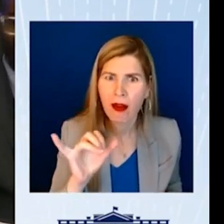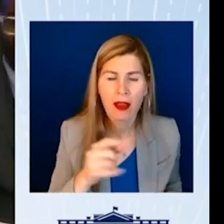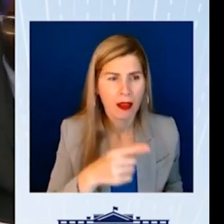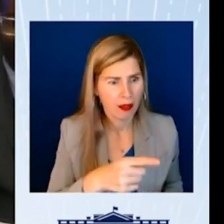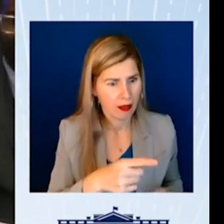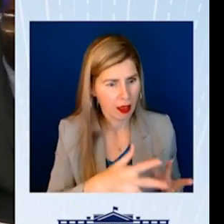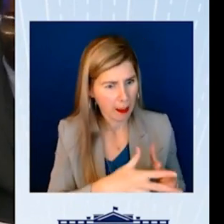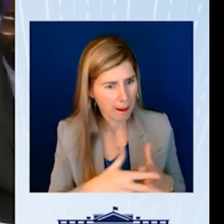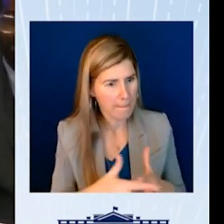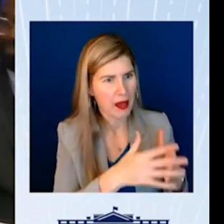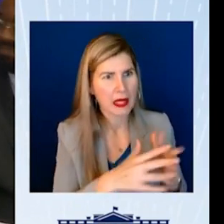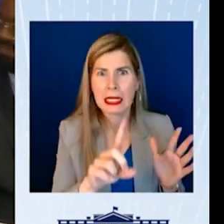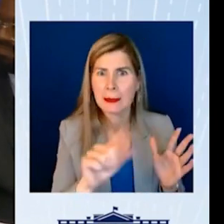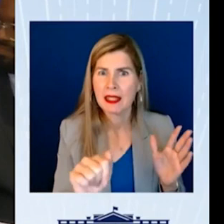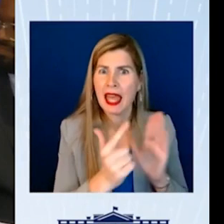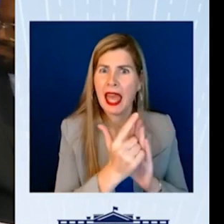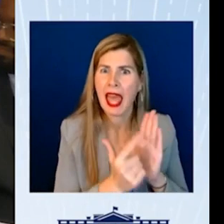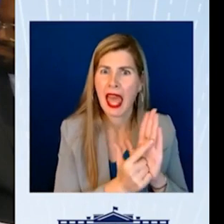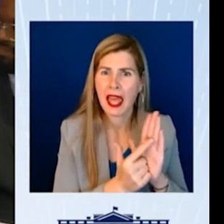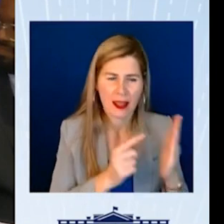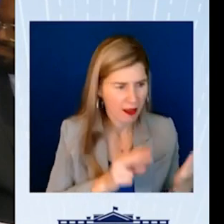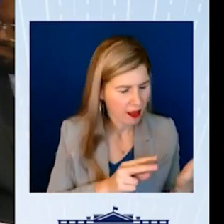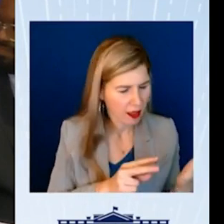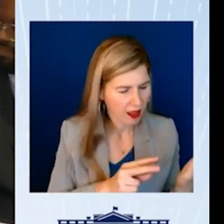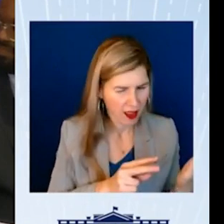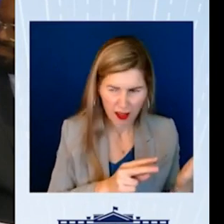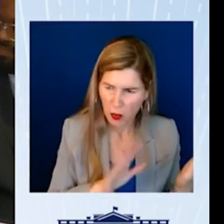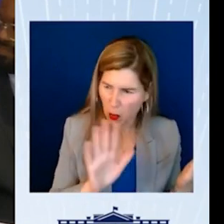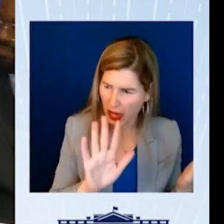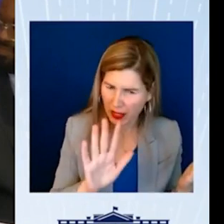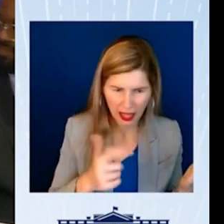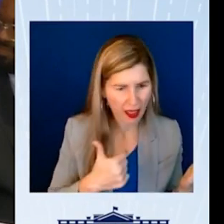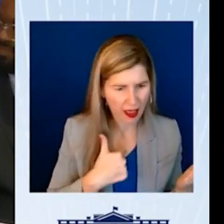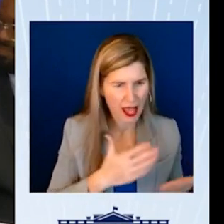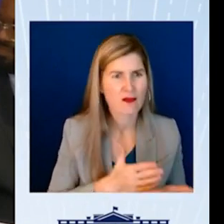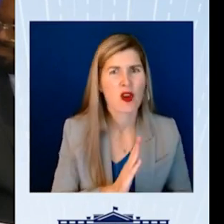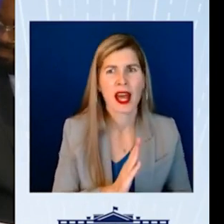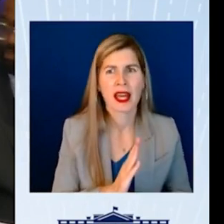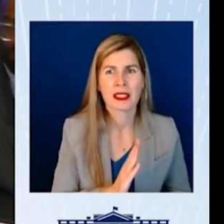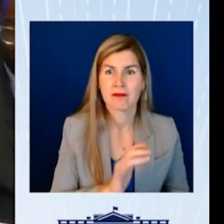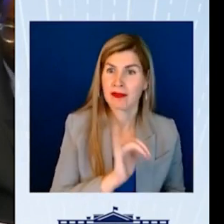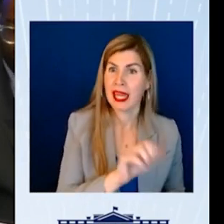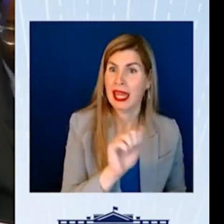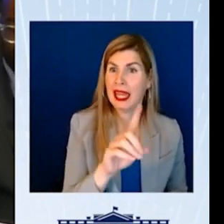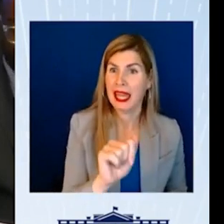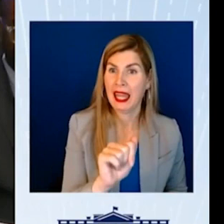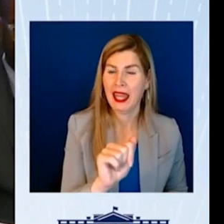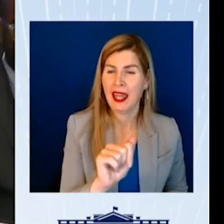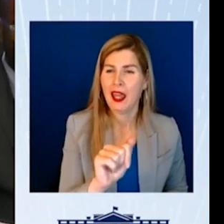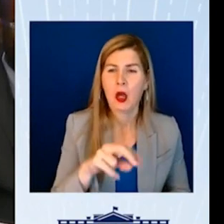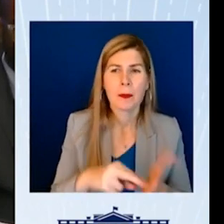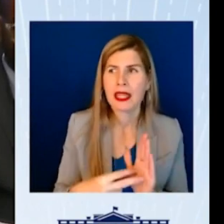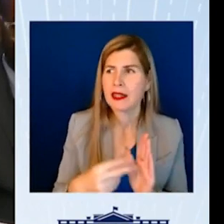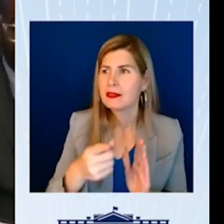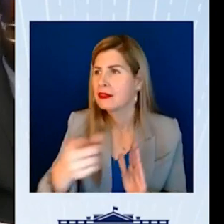Disabilities Act. And I realized, we have rights. The Americans with Disabilities Act prohibits discrimination